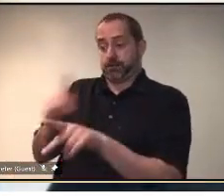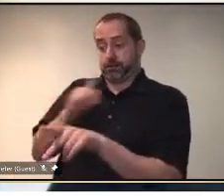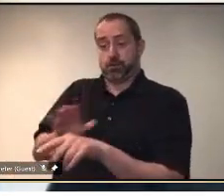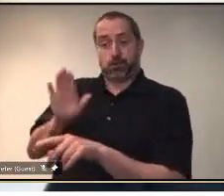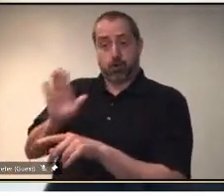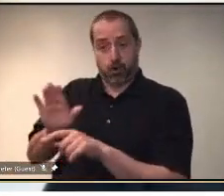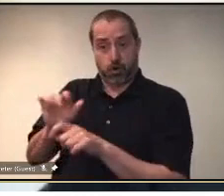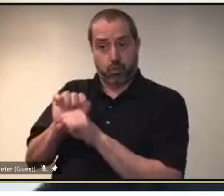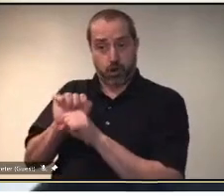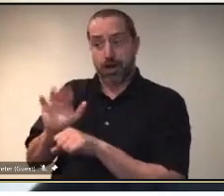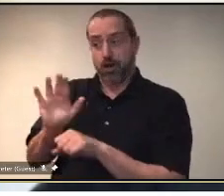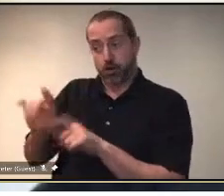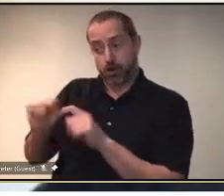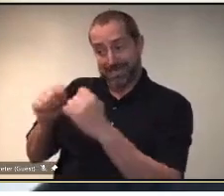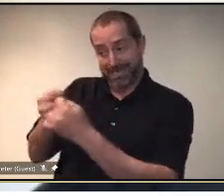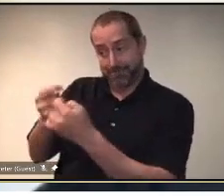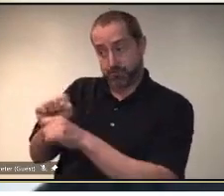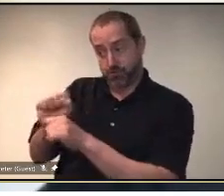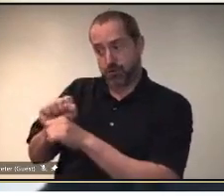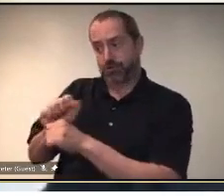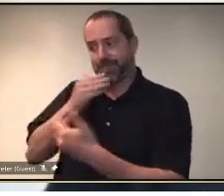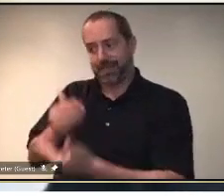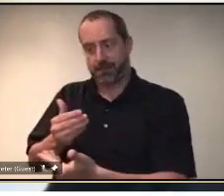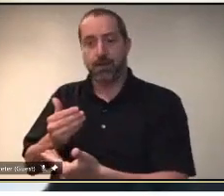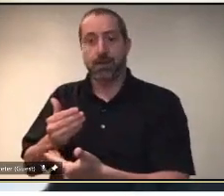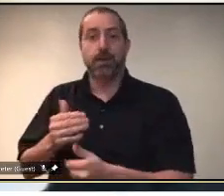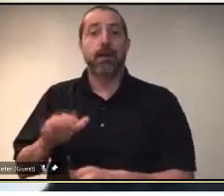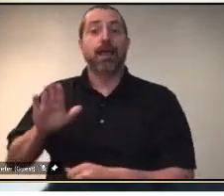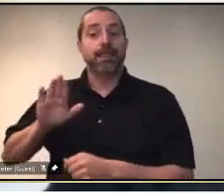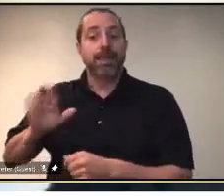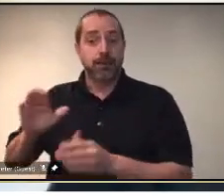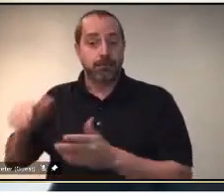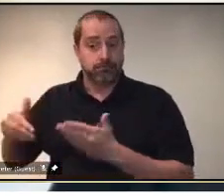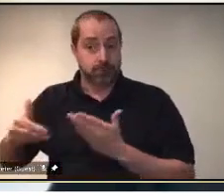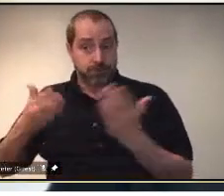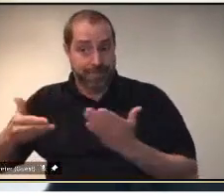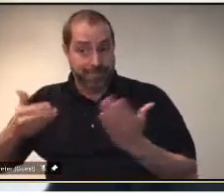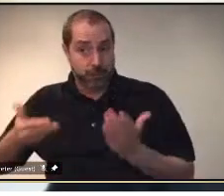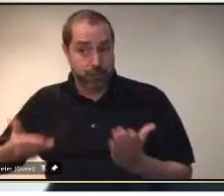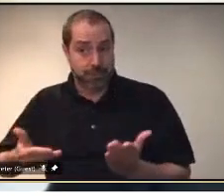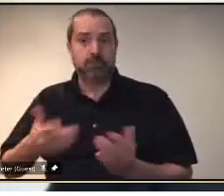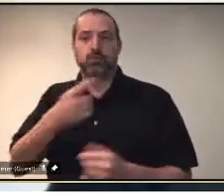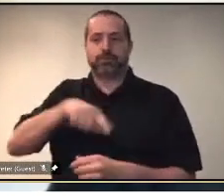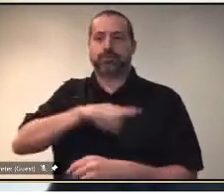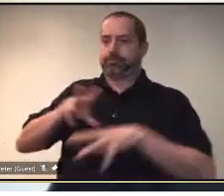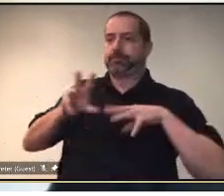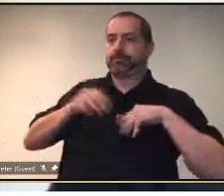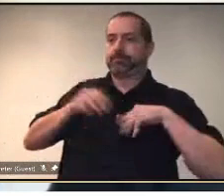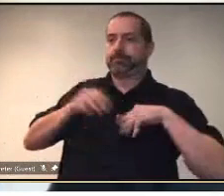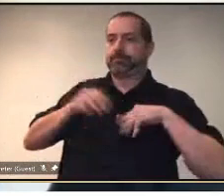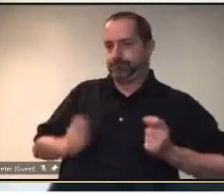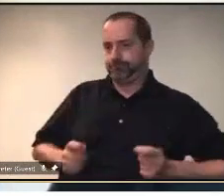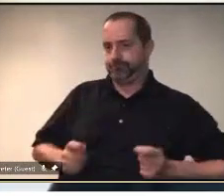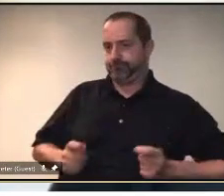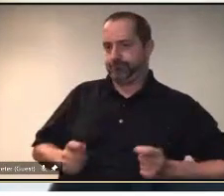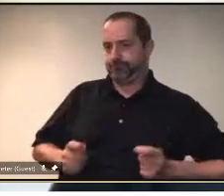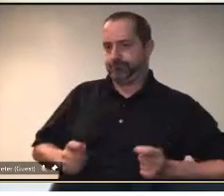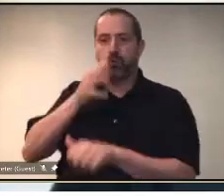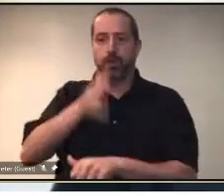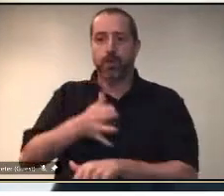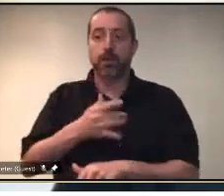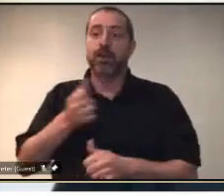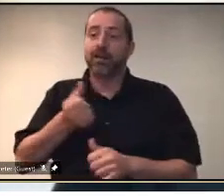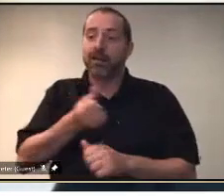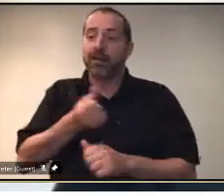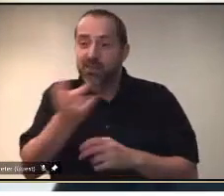We've accepted all the recommendations that the provincial auditor has put forward. There's a few things that we need to touch on as far as a critical